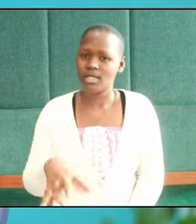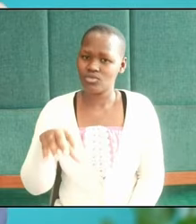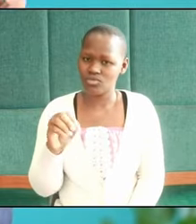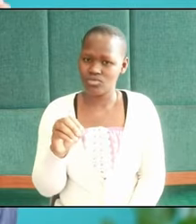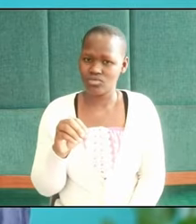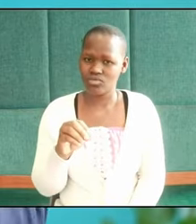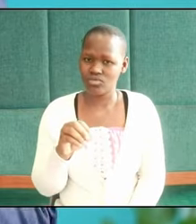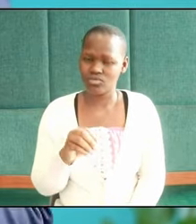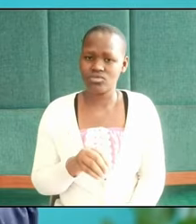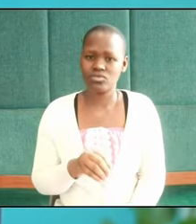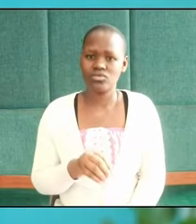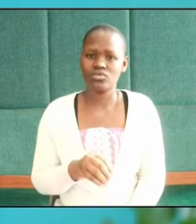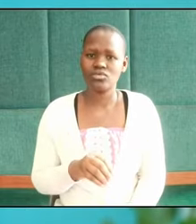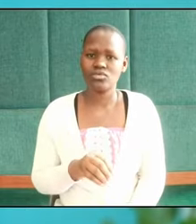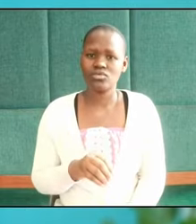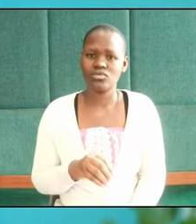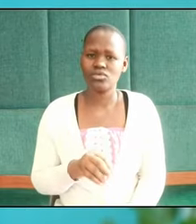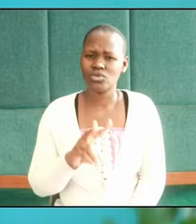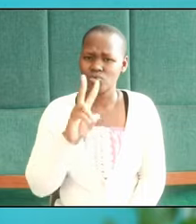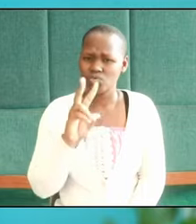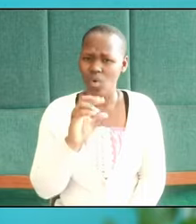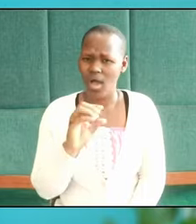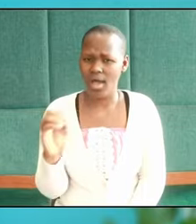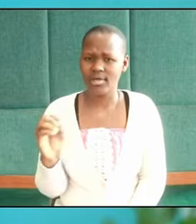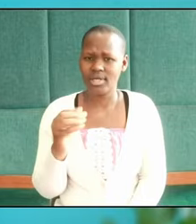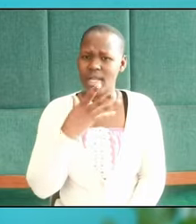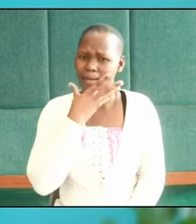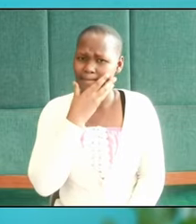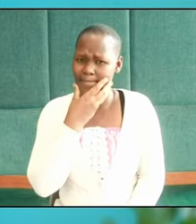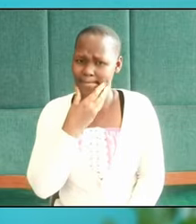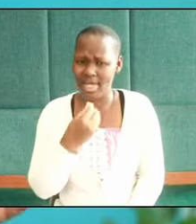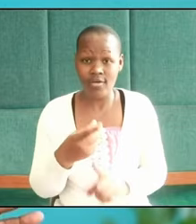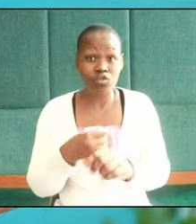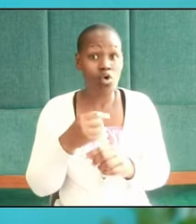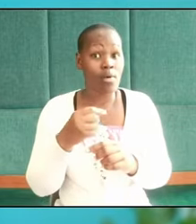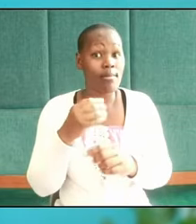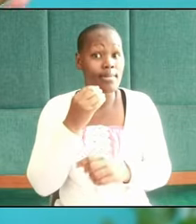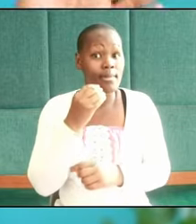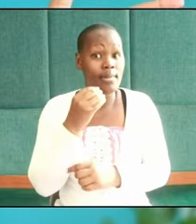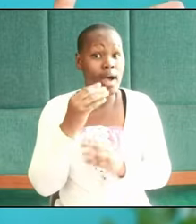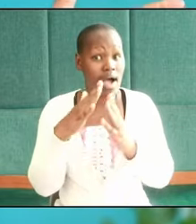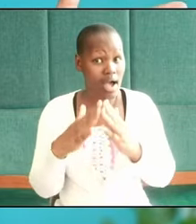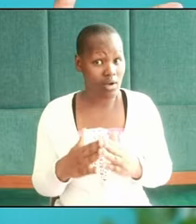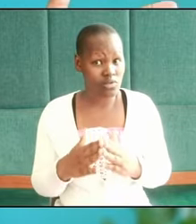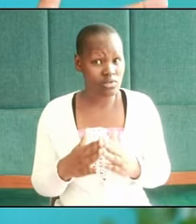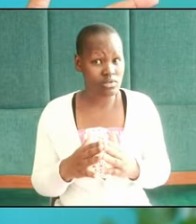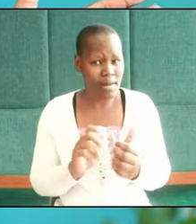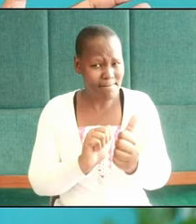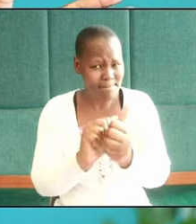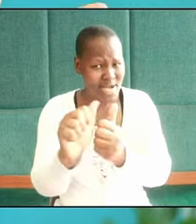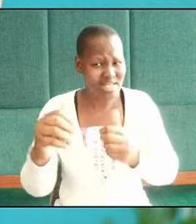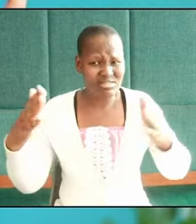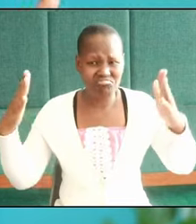200 horsemen on their horse and they crossed a huge desert.